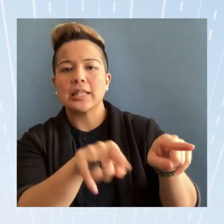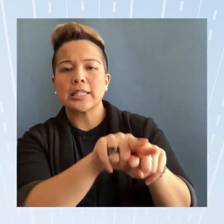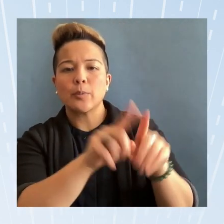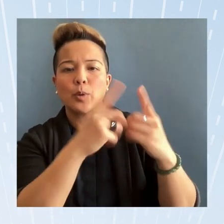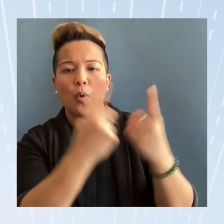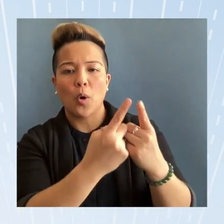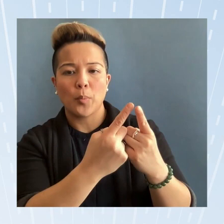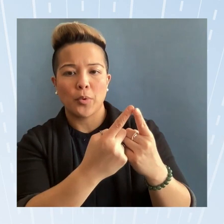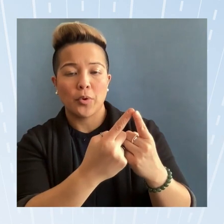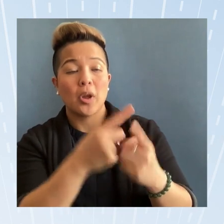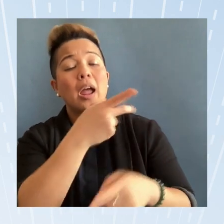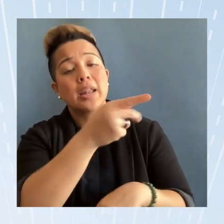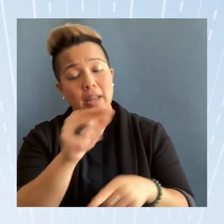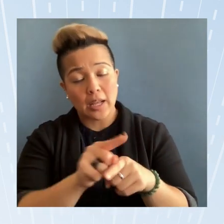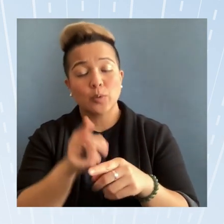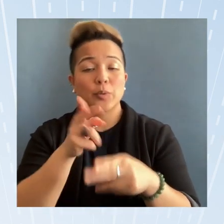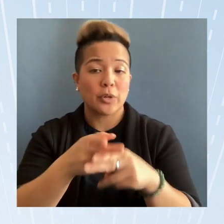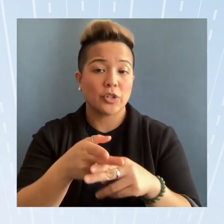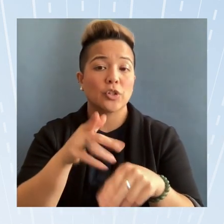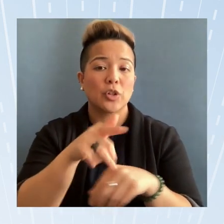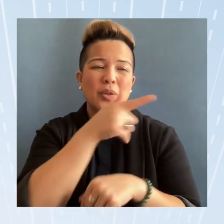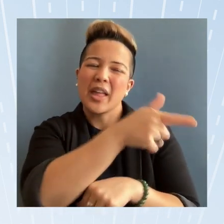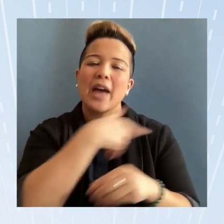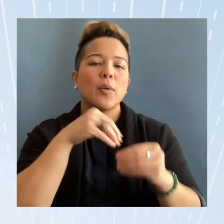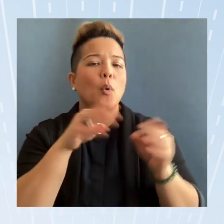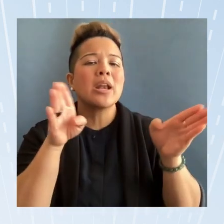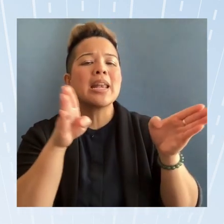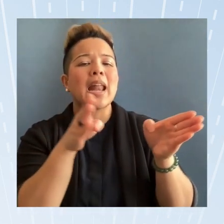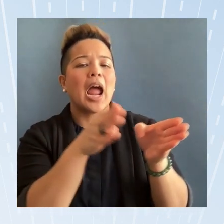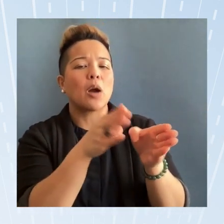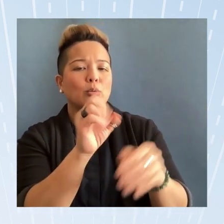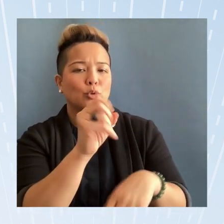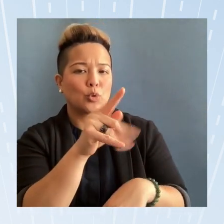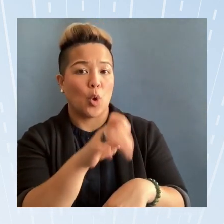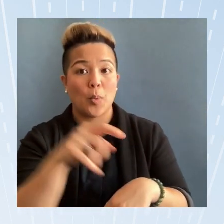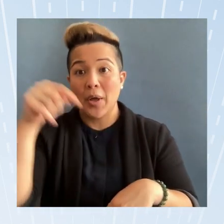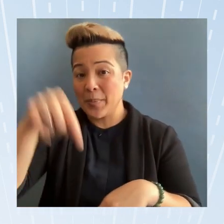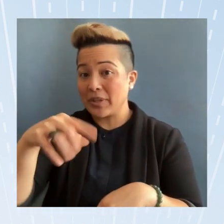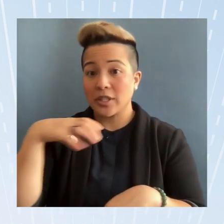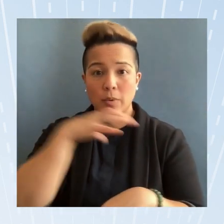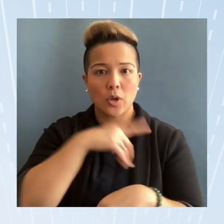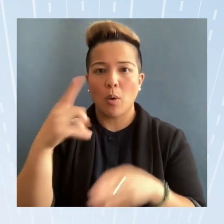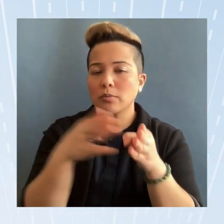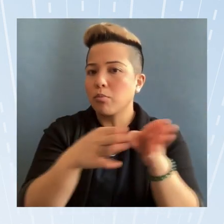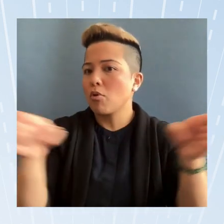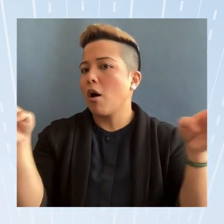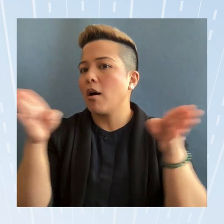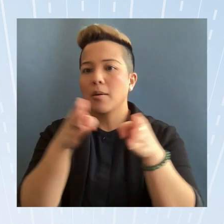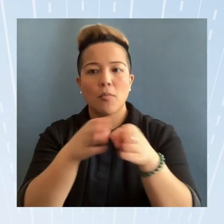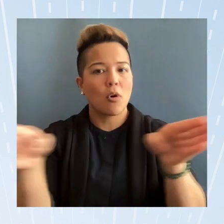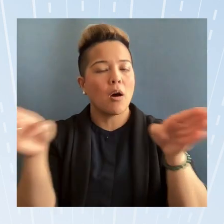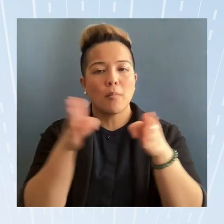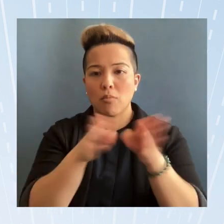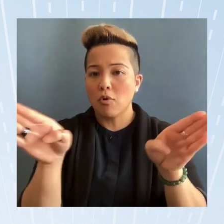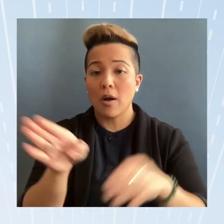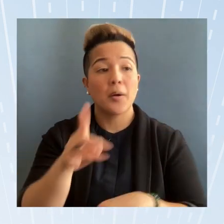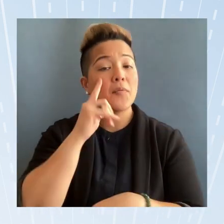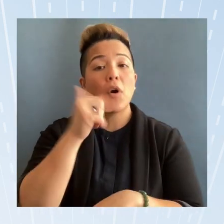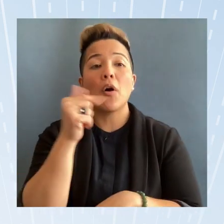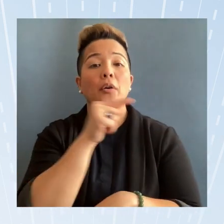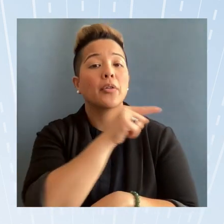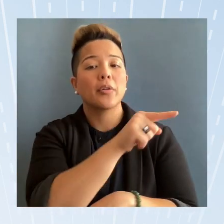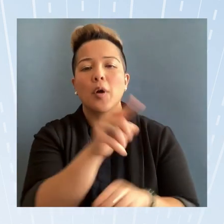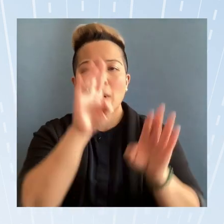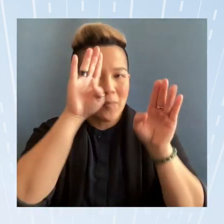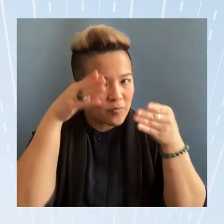as was alluded earlier a much more narrow scope than you all do than this commission it's always been very broad for the others they're much more heavily focused